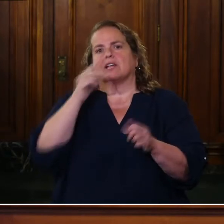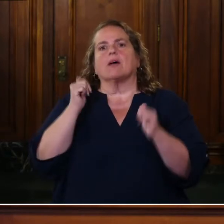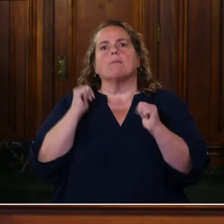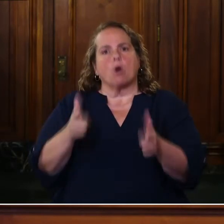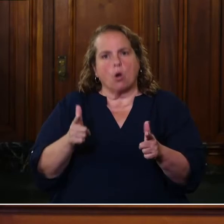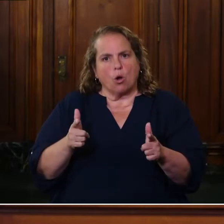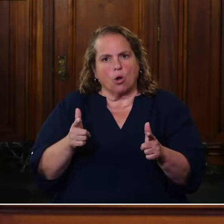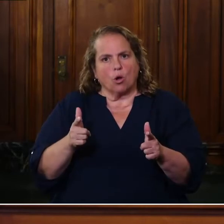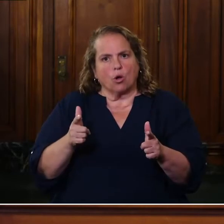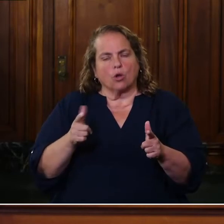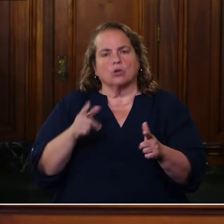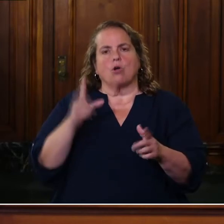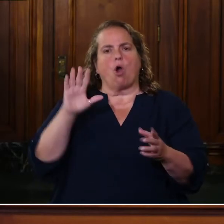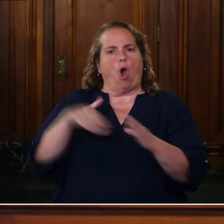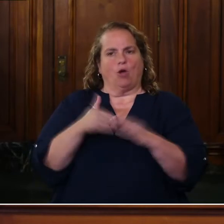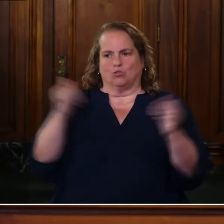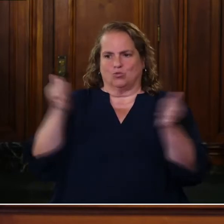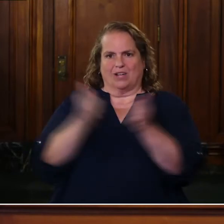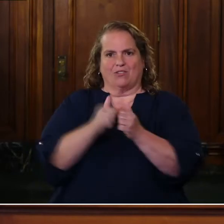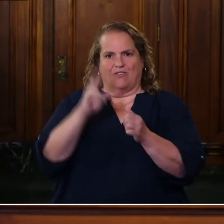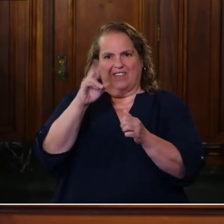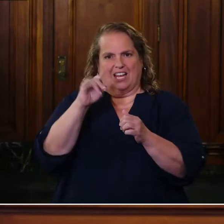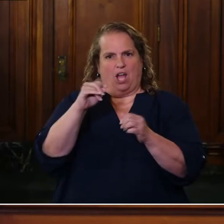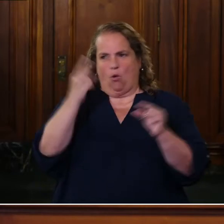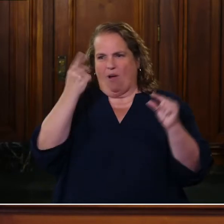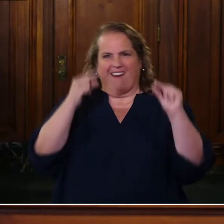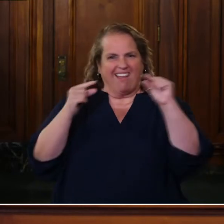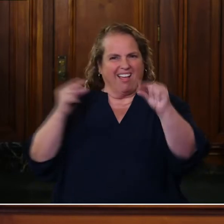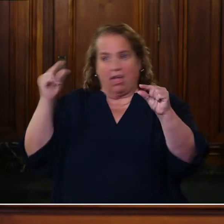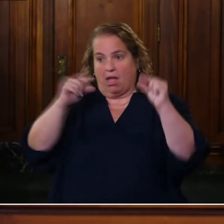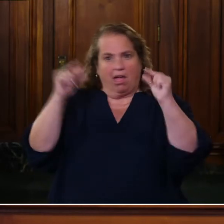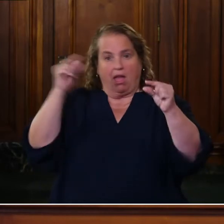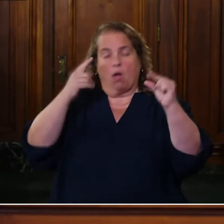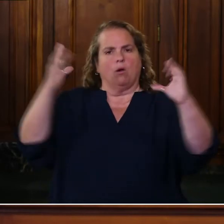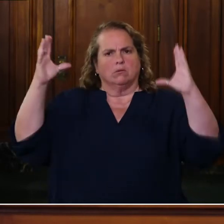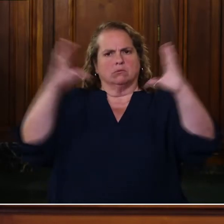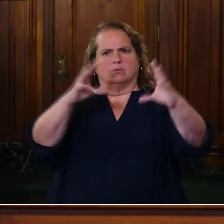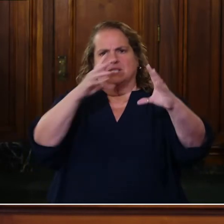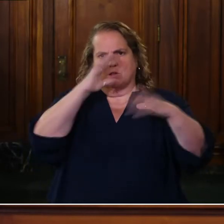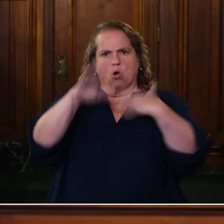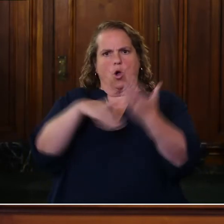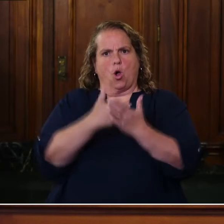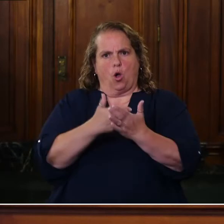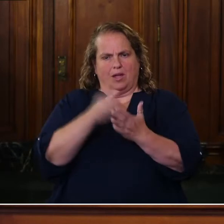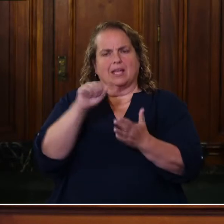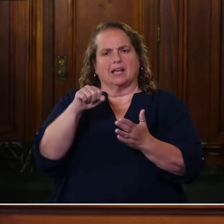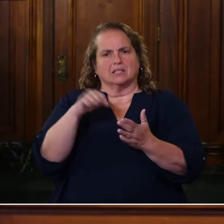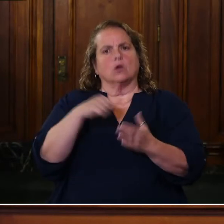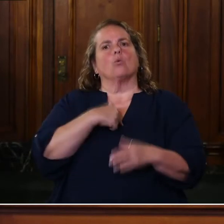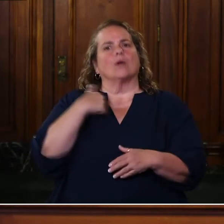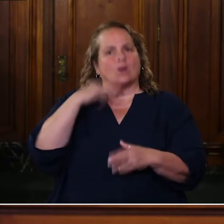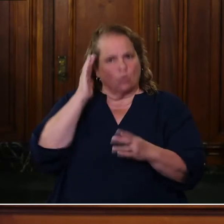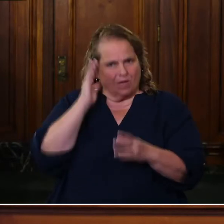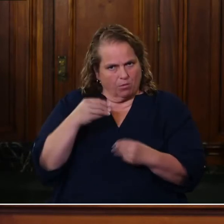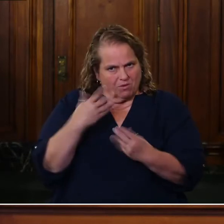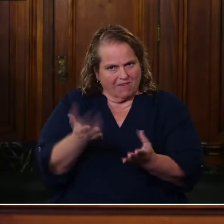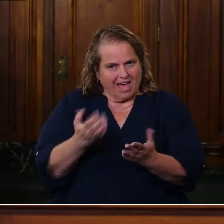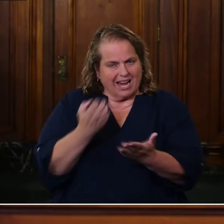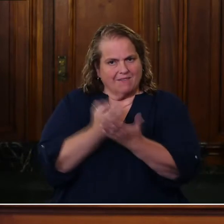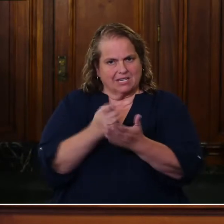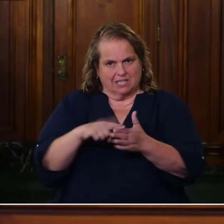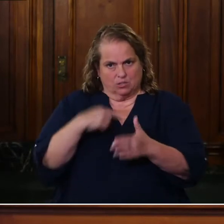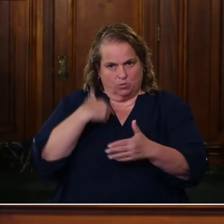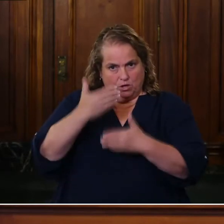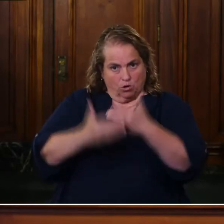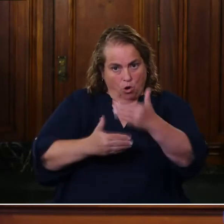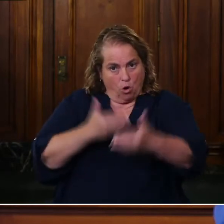uh, together. Uh, so I want to make sure that, that, yes, we are going to be providing, uh, evidence as we go. Uh, but if